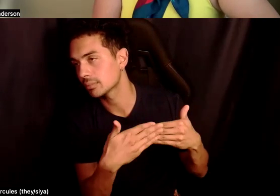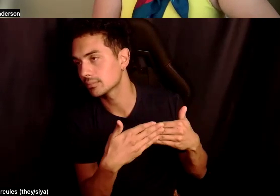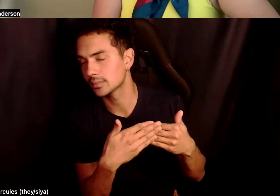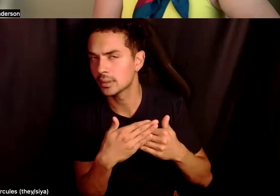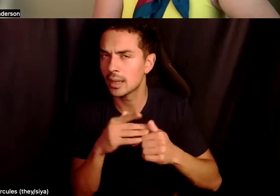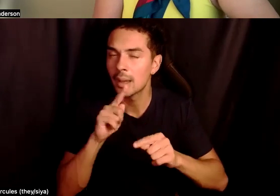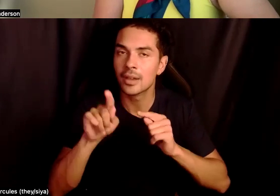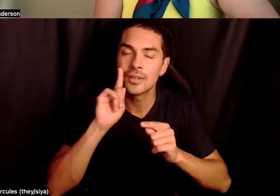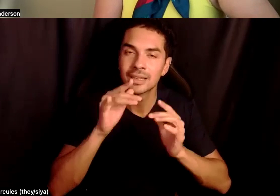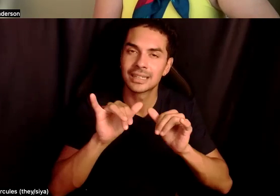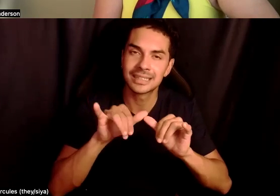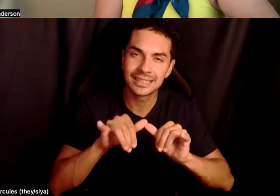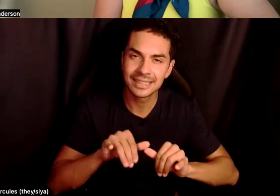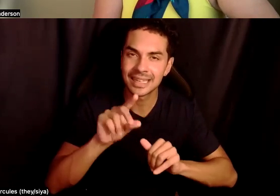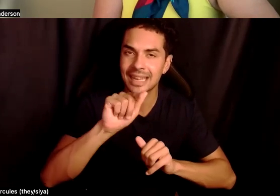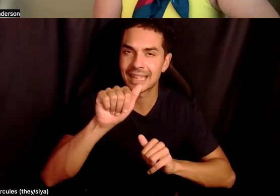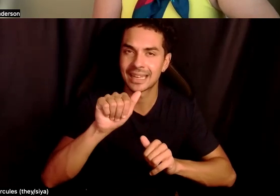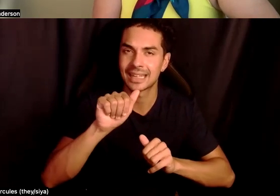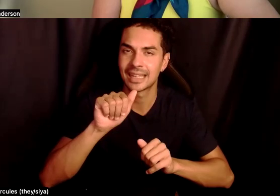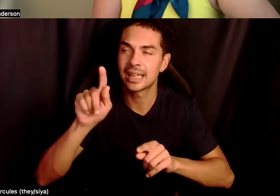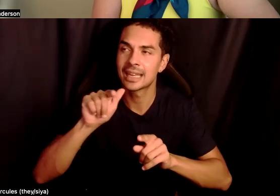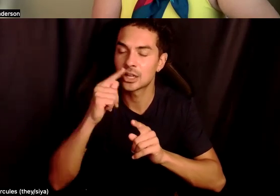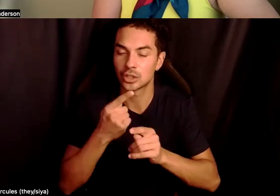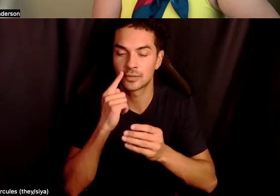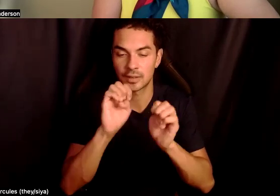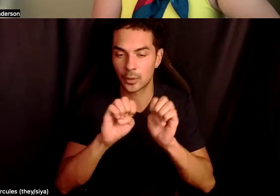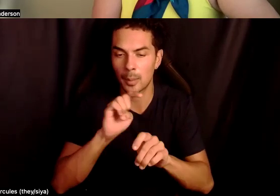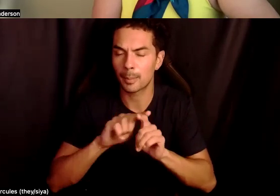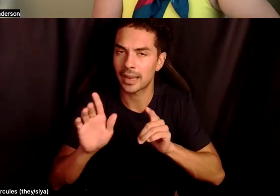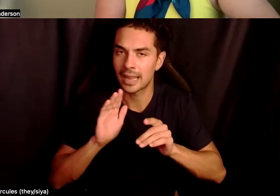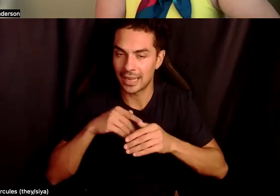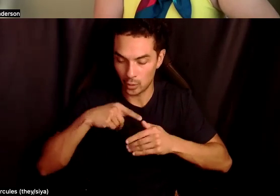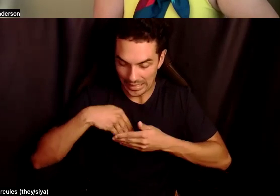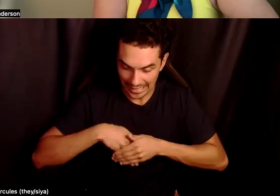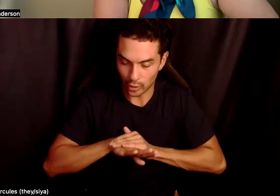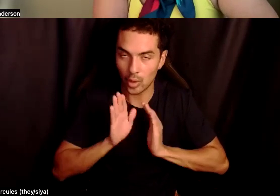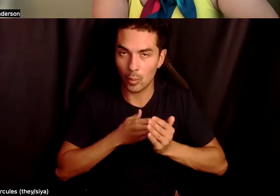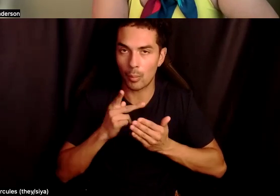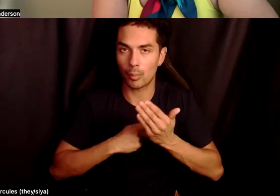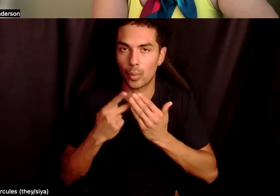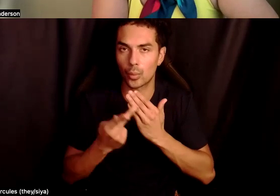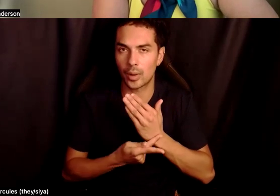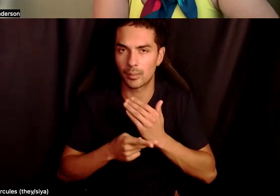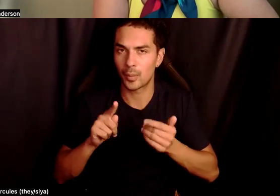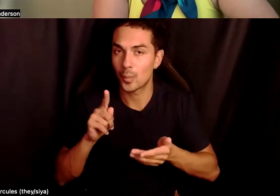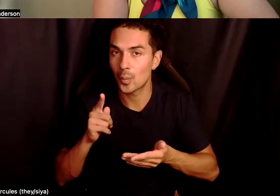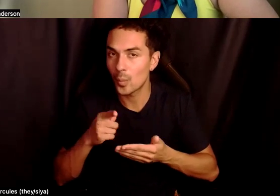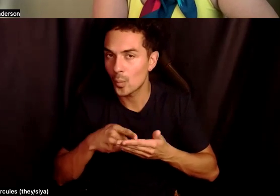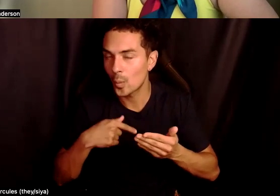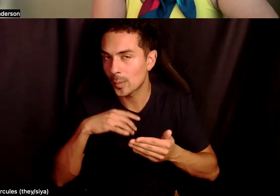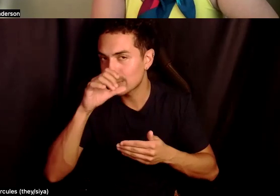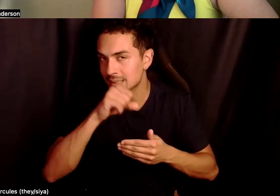and data collection, but entry points, even to our programs. And then how can we reflect that in the data that, that we are collecting?